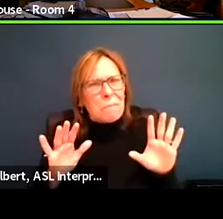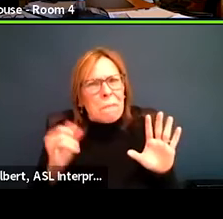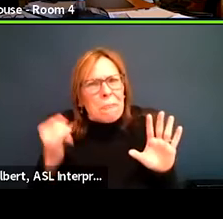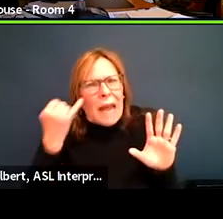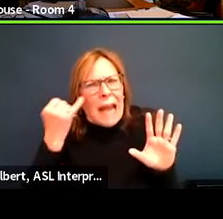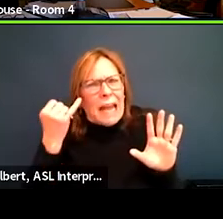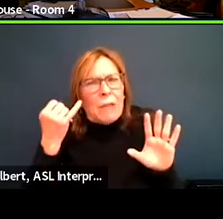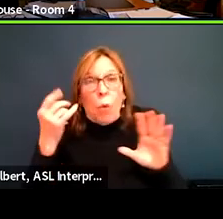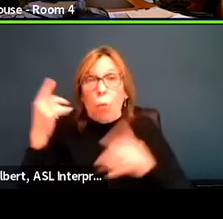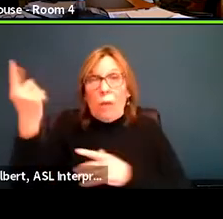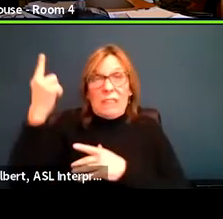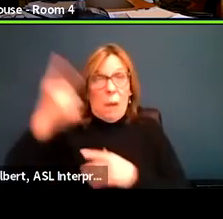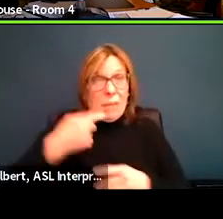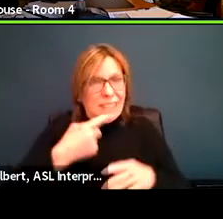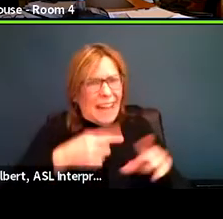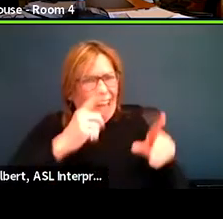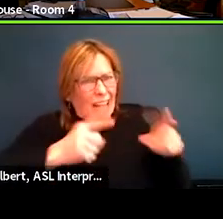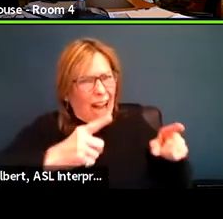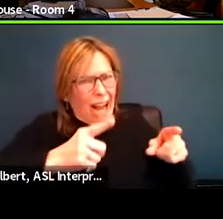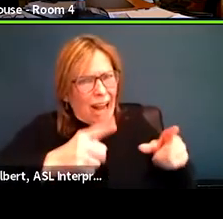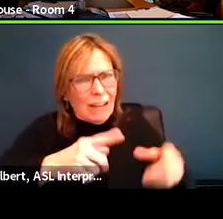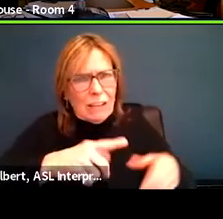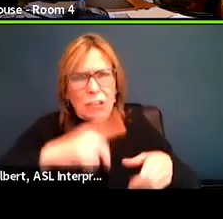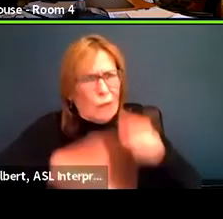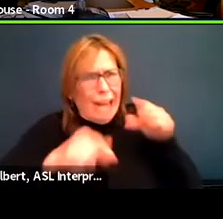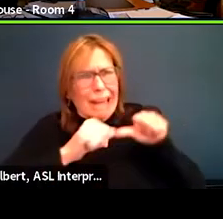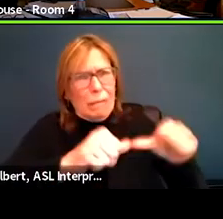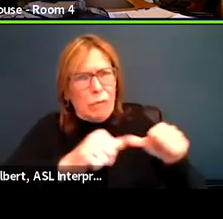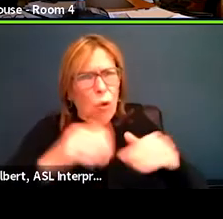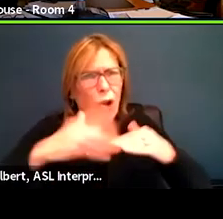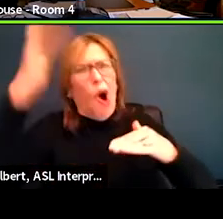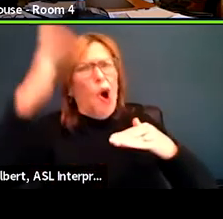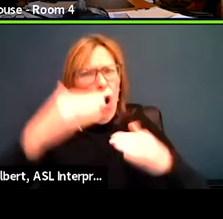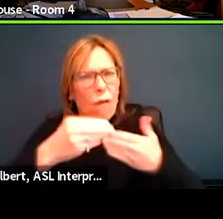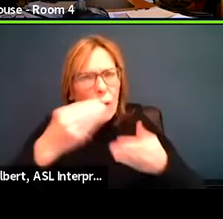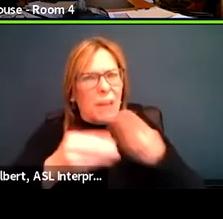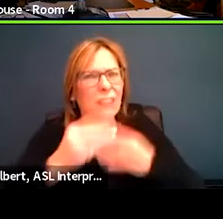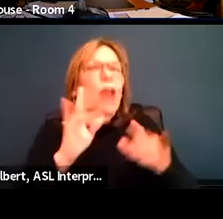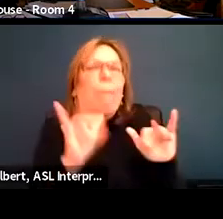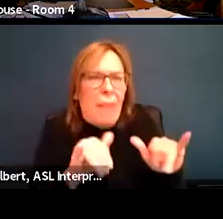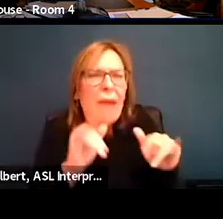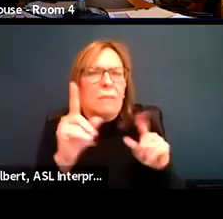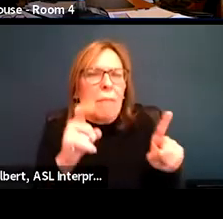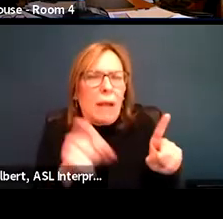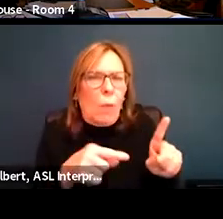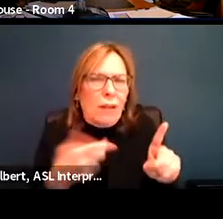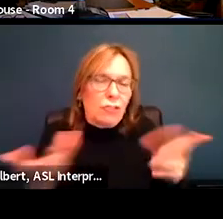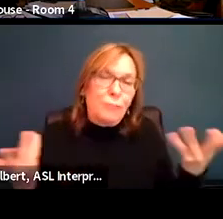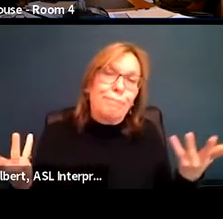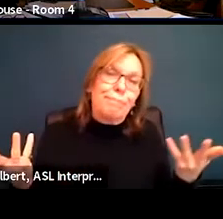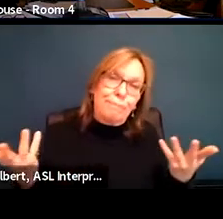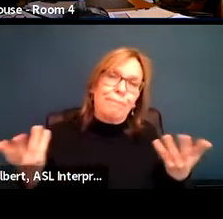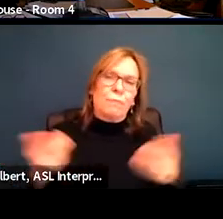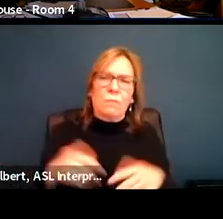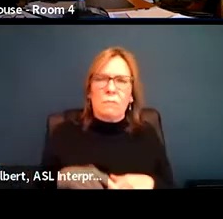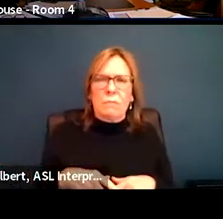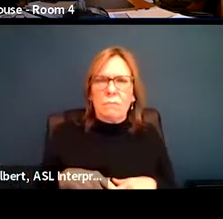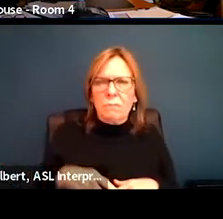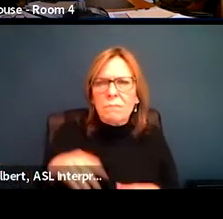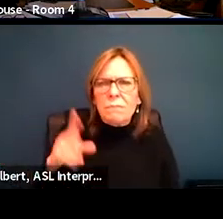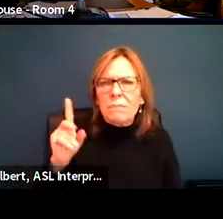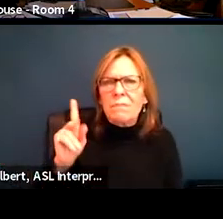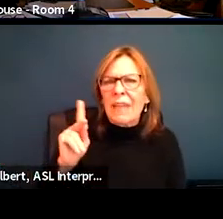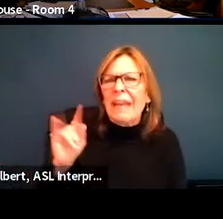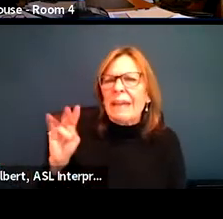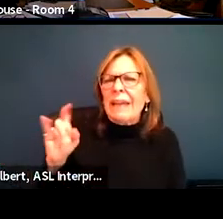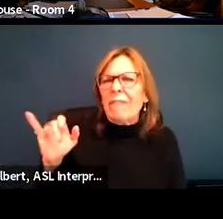eventually going to say, wait a minute, you can't keep doing that because you're over budget. I guess that's what I'm asking. Uh, so, Mike, I'll, field this one